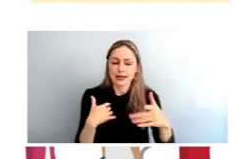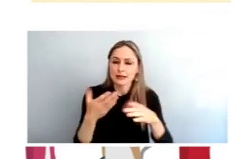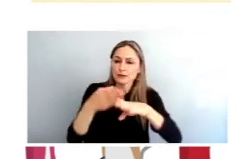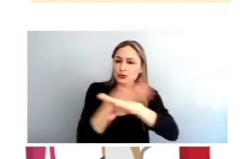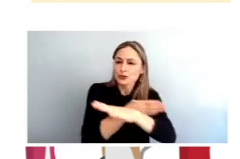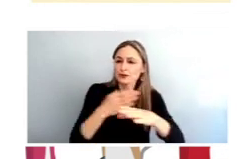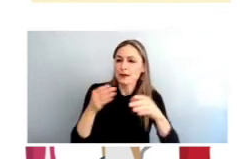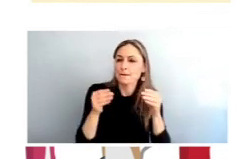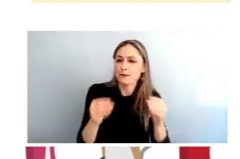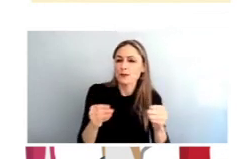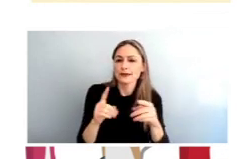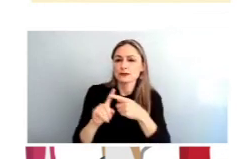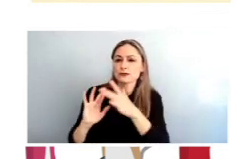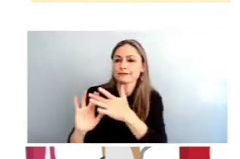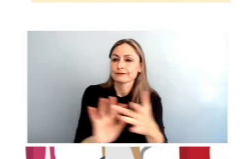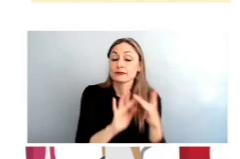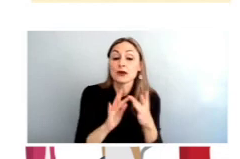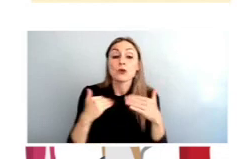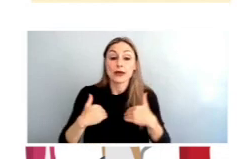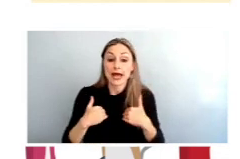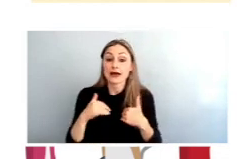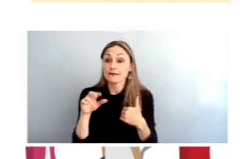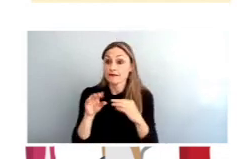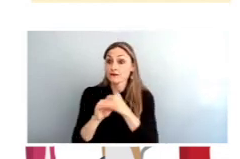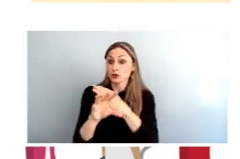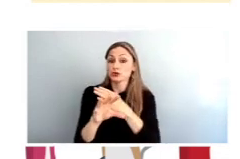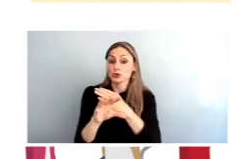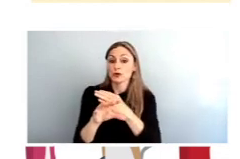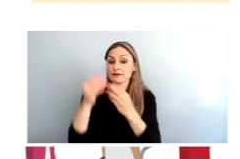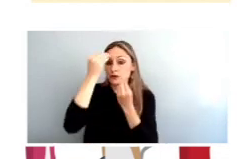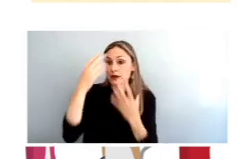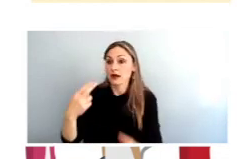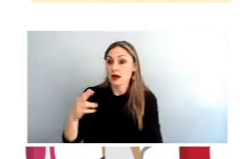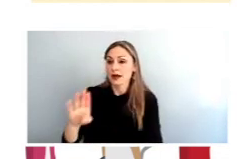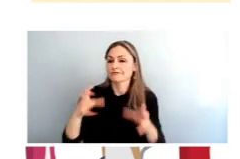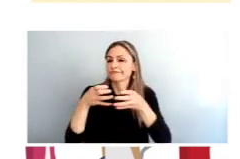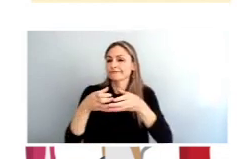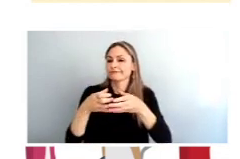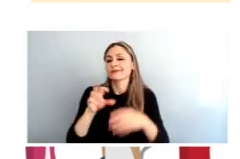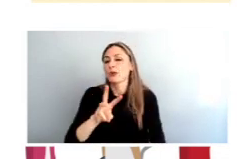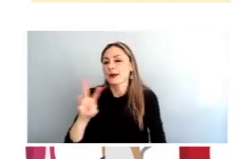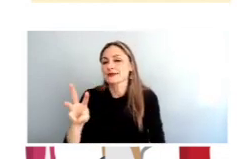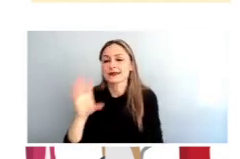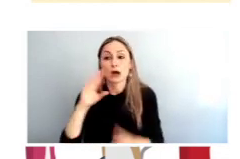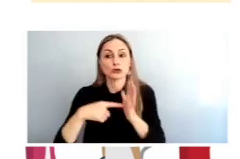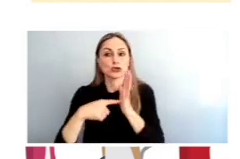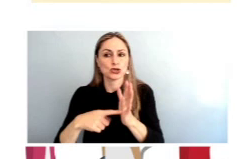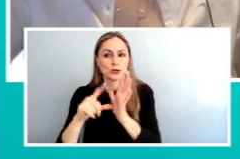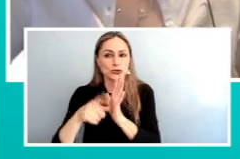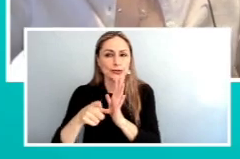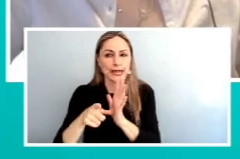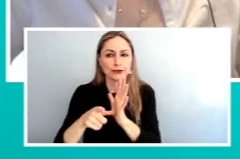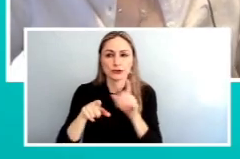so we have a virtual information hub that's our website i'll show you the website address um later in the in the presentation there's